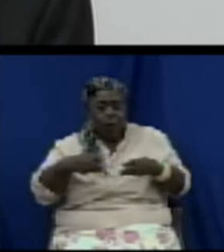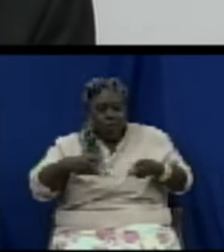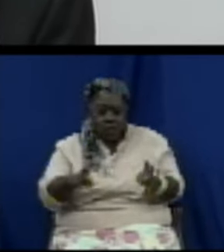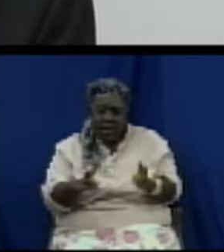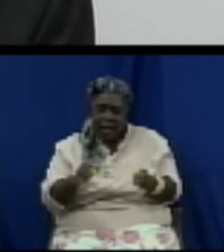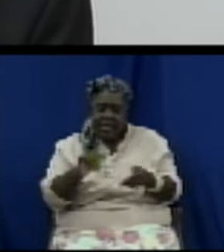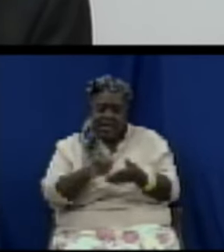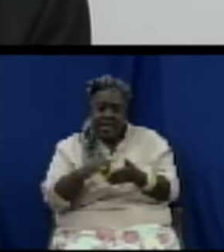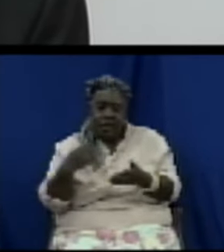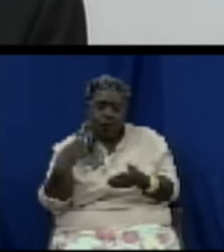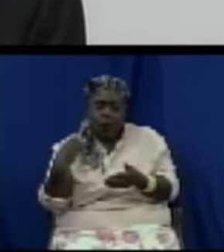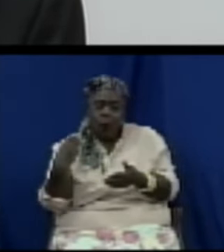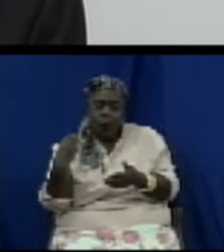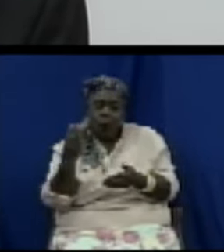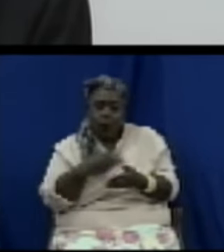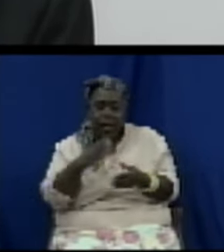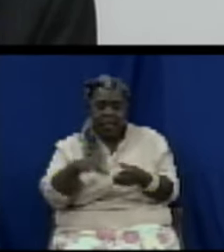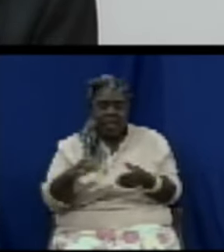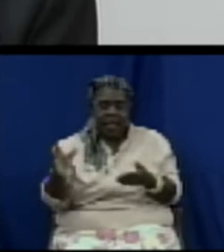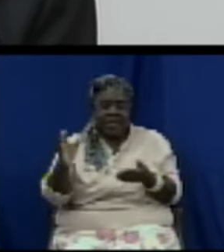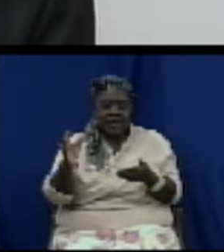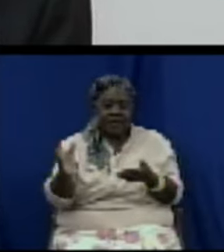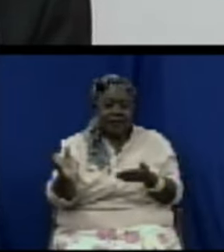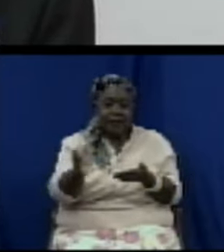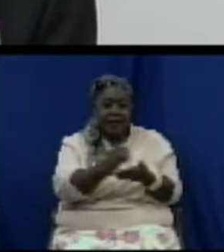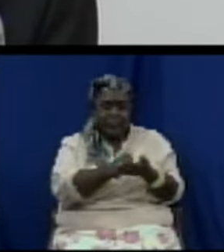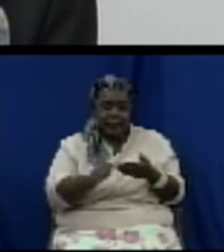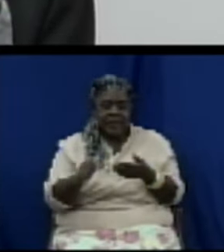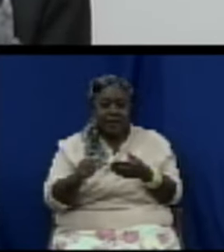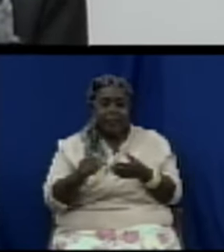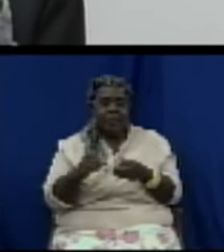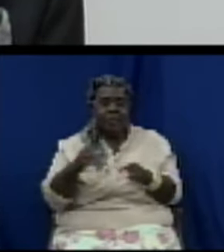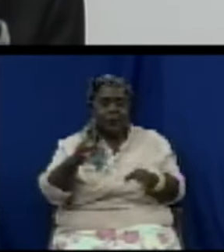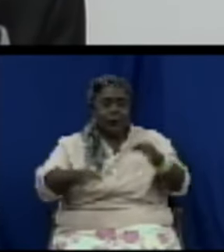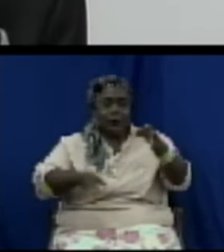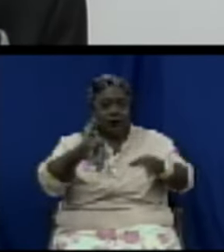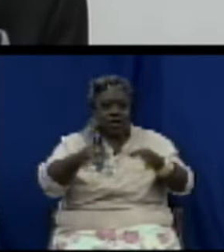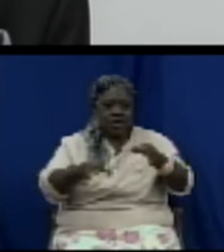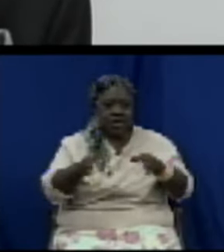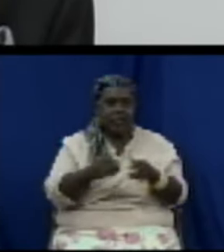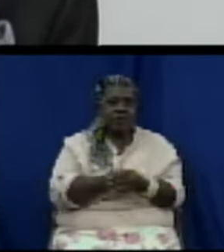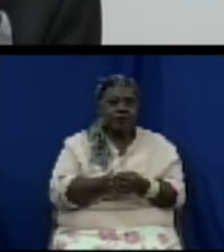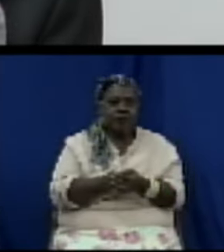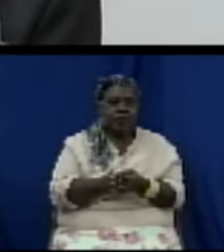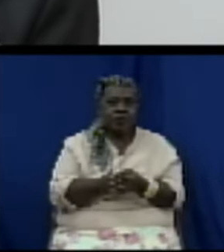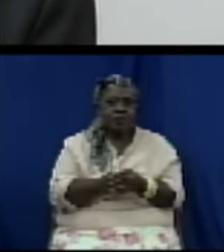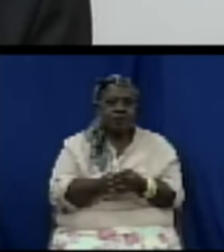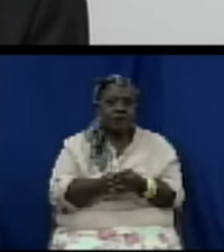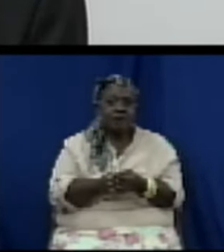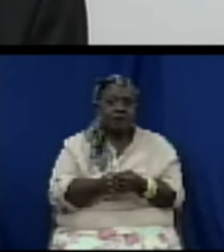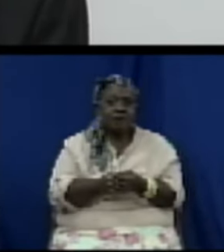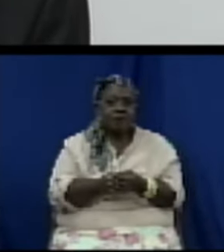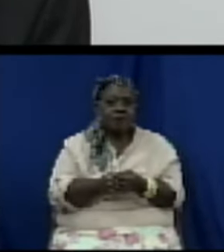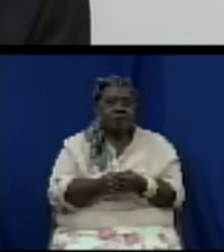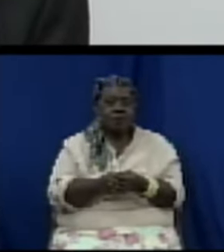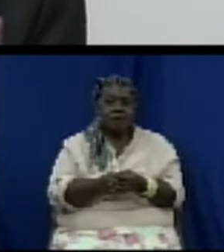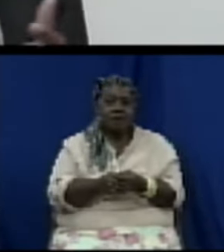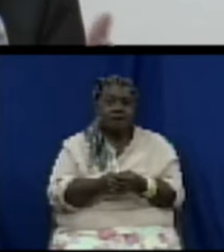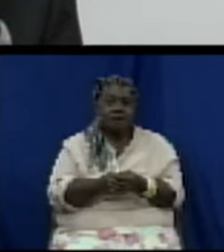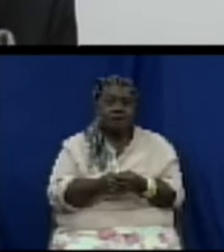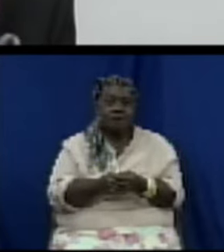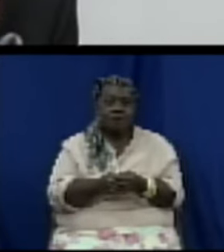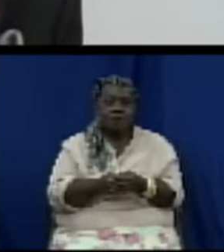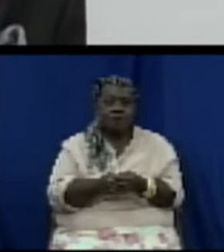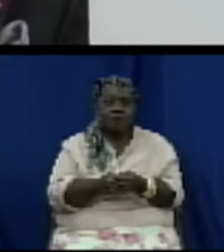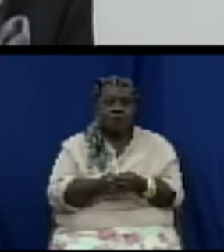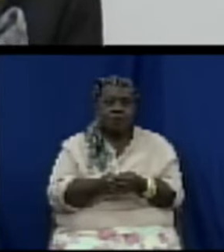to such violations are available to defendants so if there's a poor